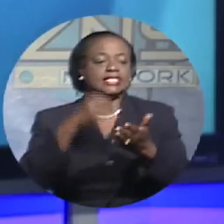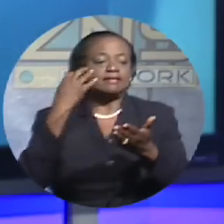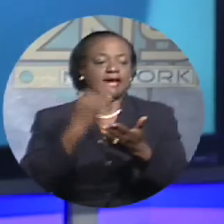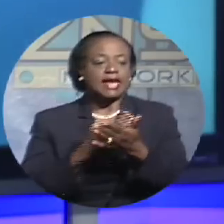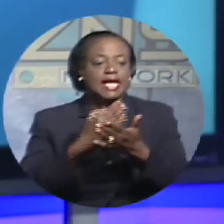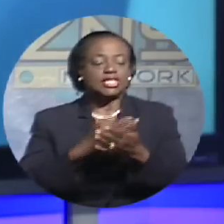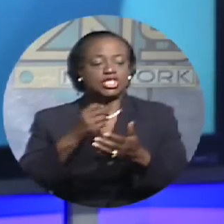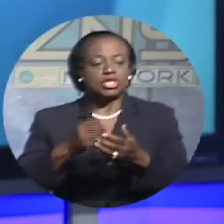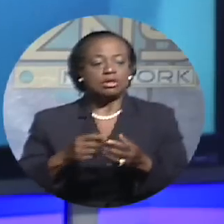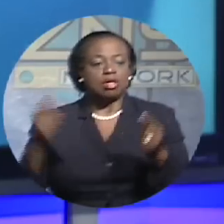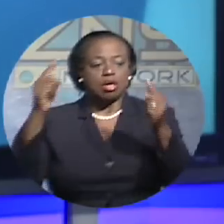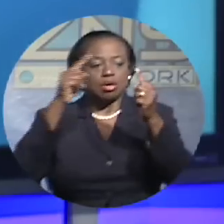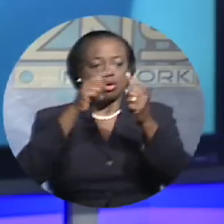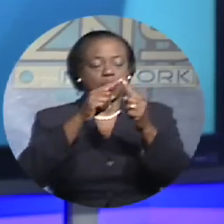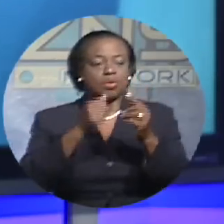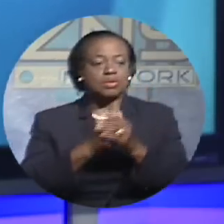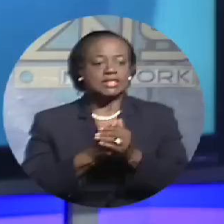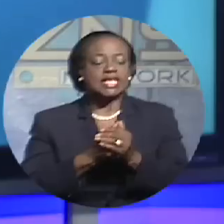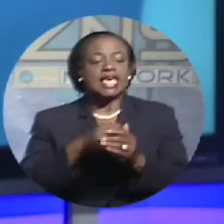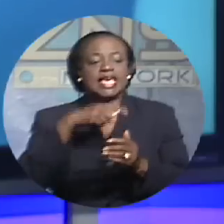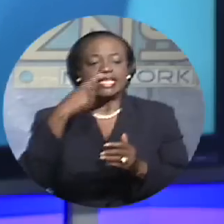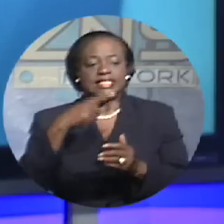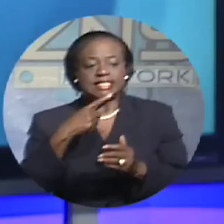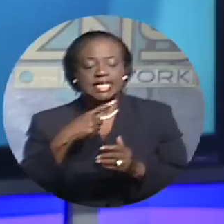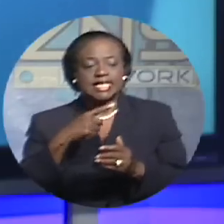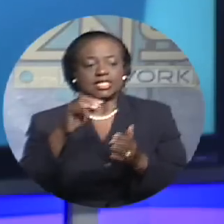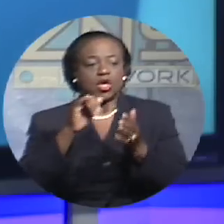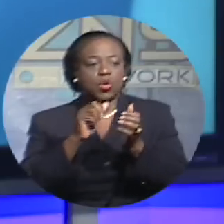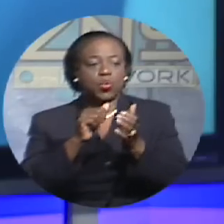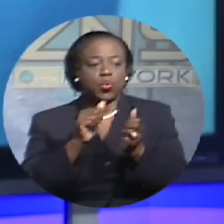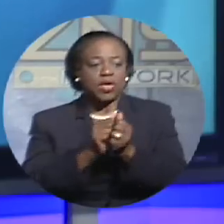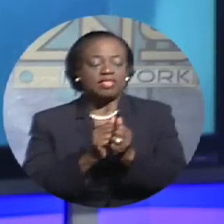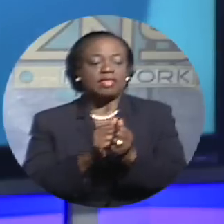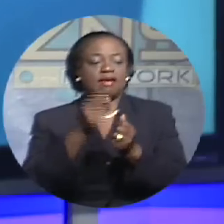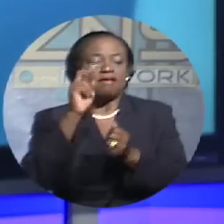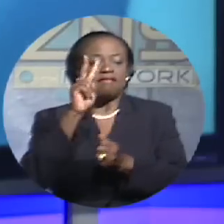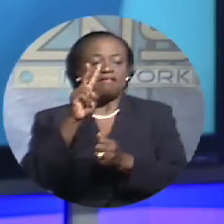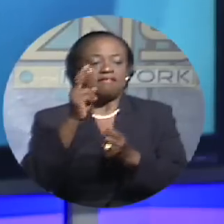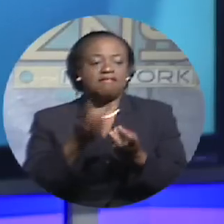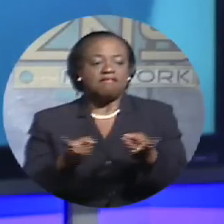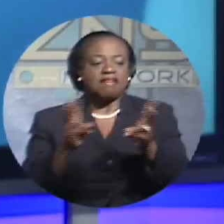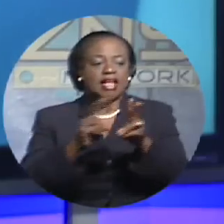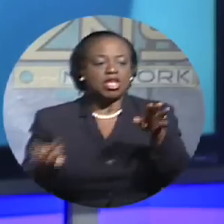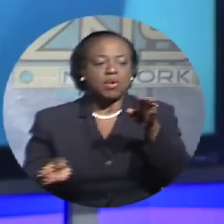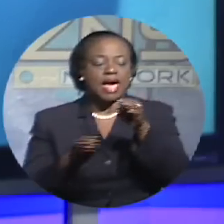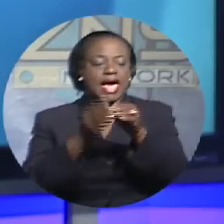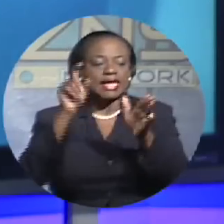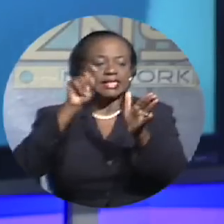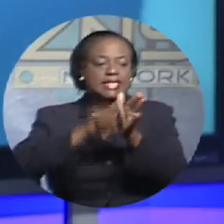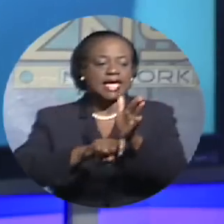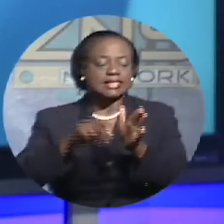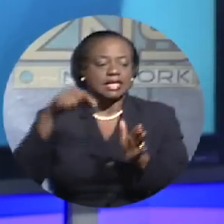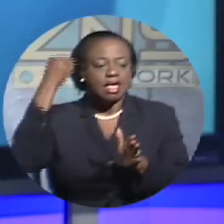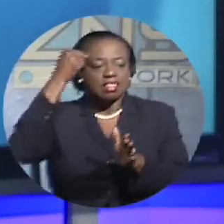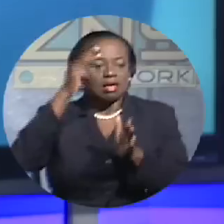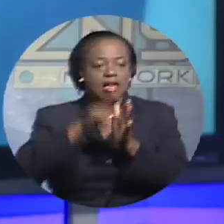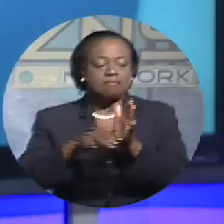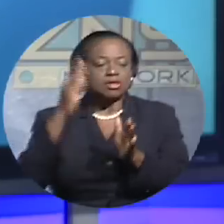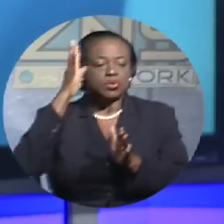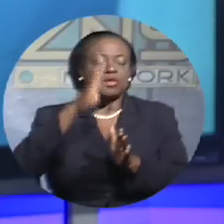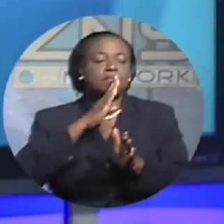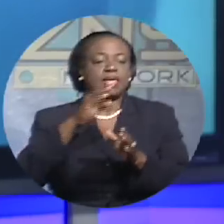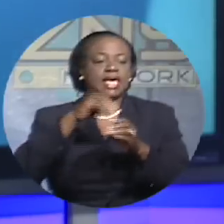economic footing. He explained that with the implementation of value-added tax, the government will be in a better position to further meet its